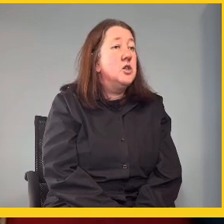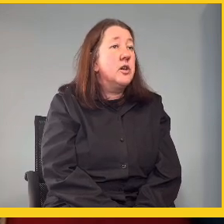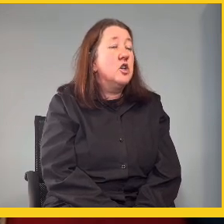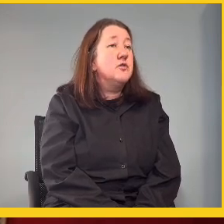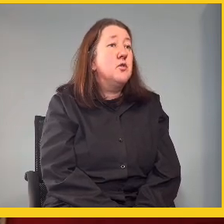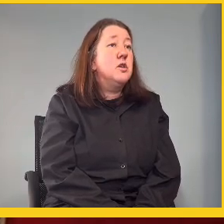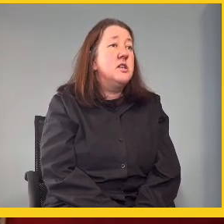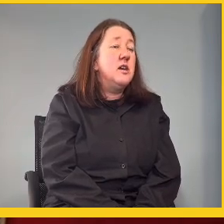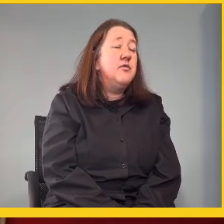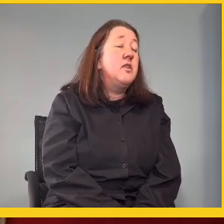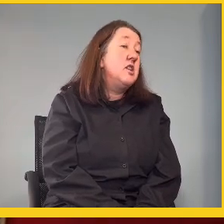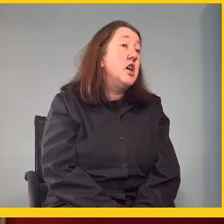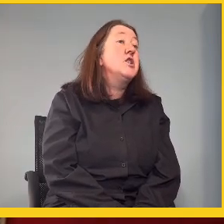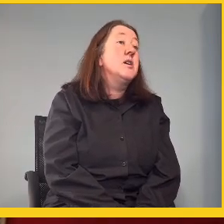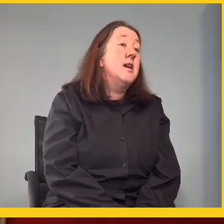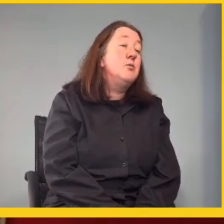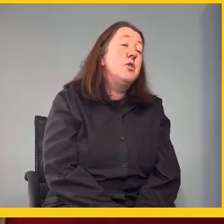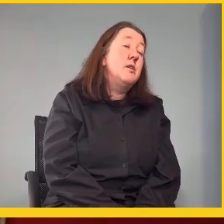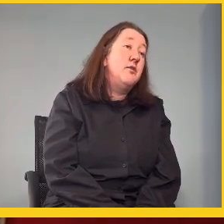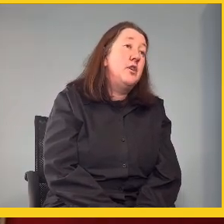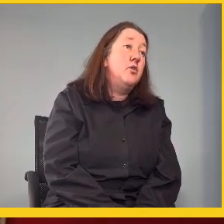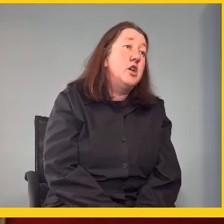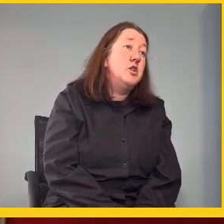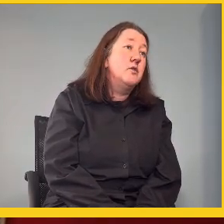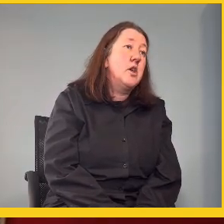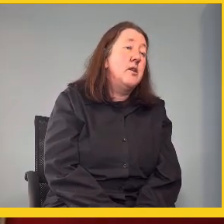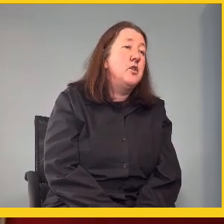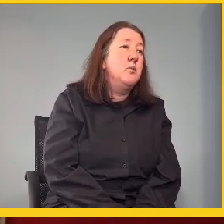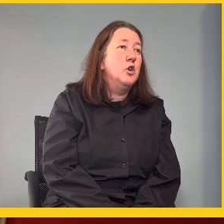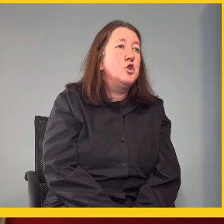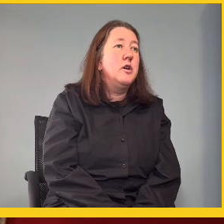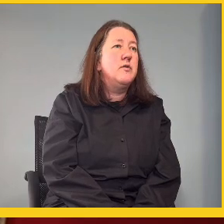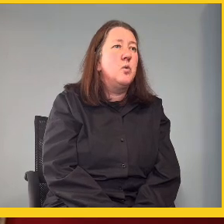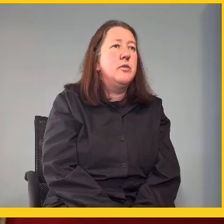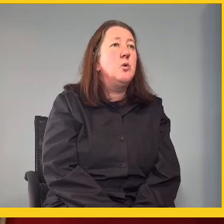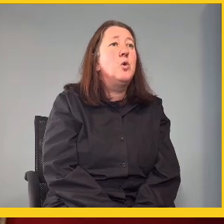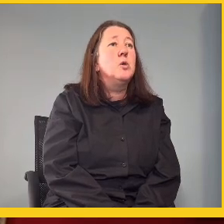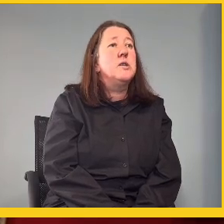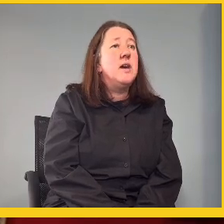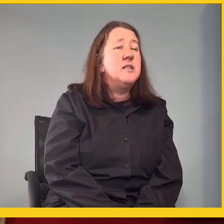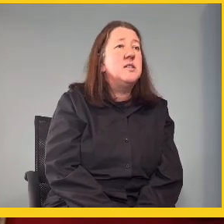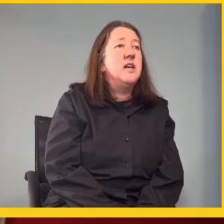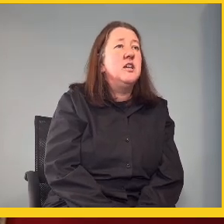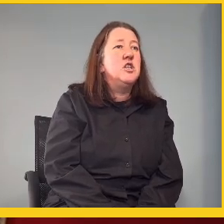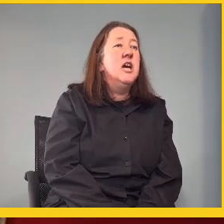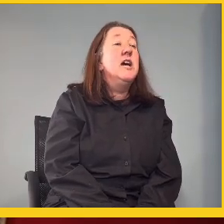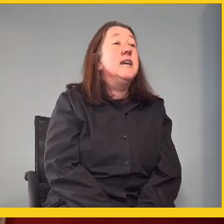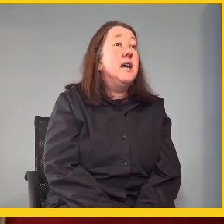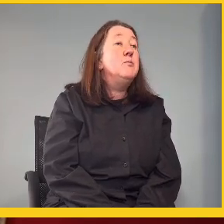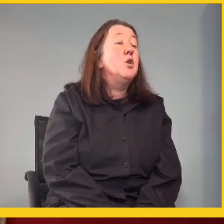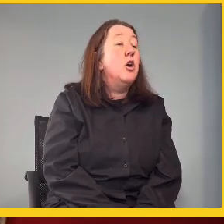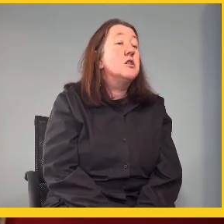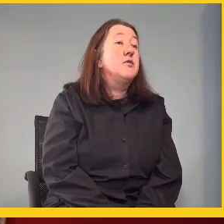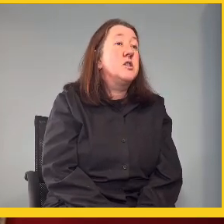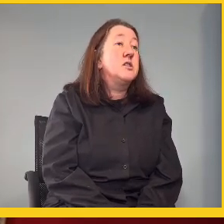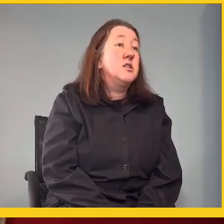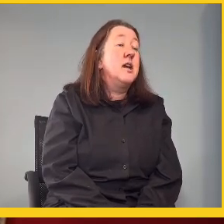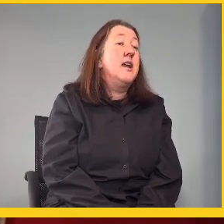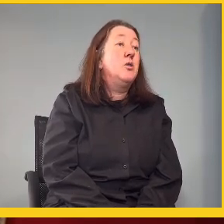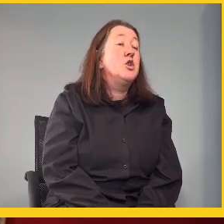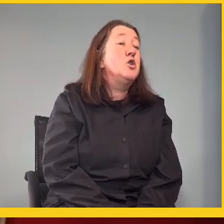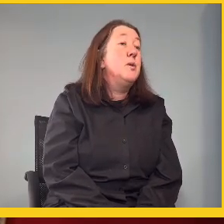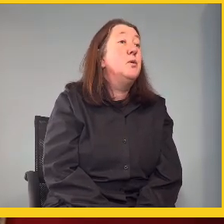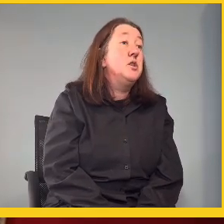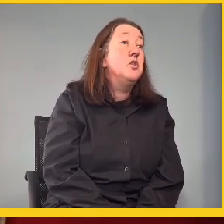South African National Council for the Deaf, they changed their name to the Deaf Federation of South Africa. I'm not sure what they were called at that stage. Came to ask for